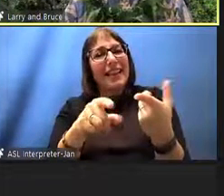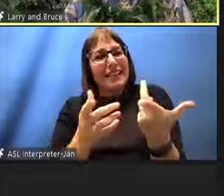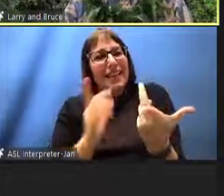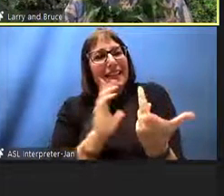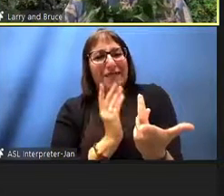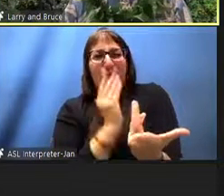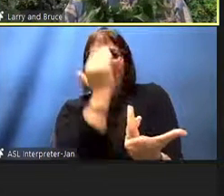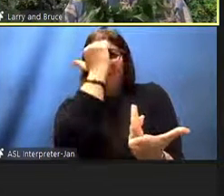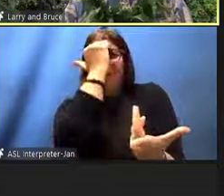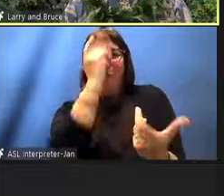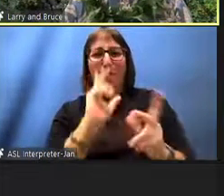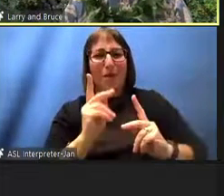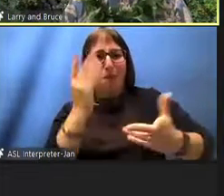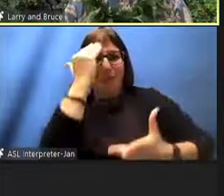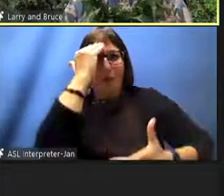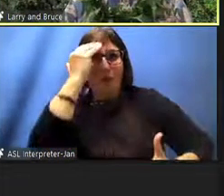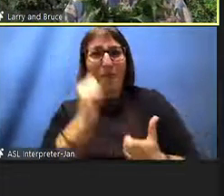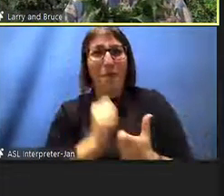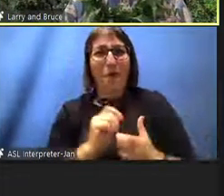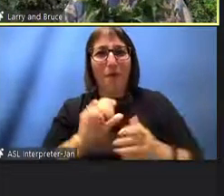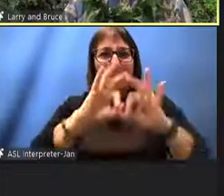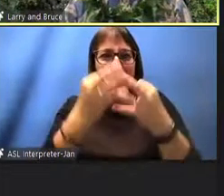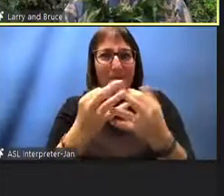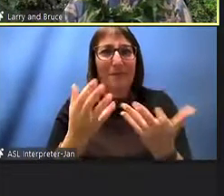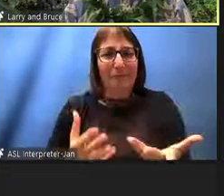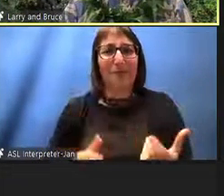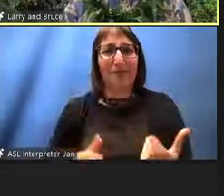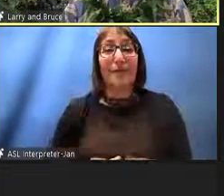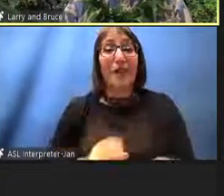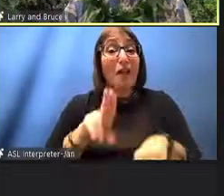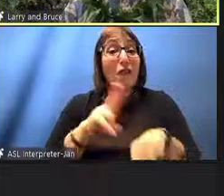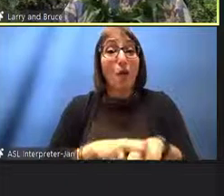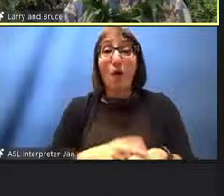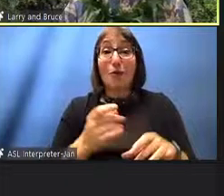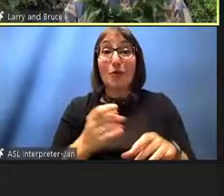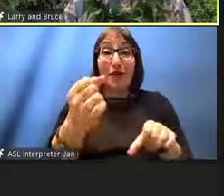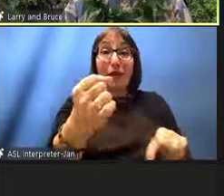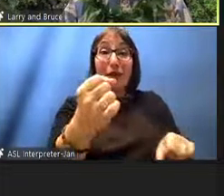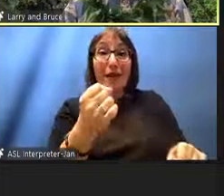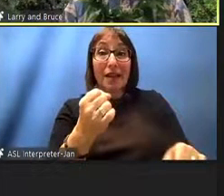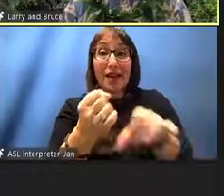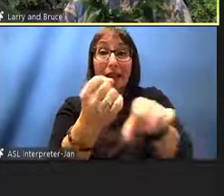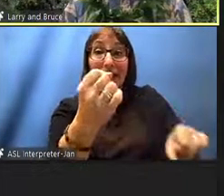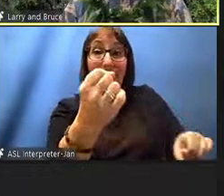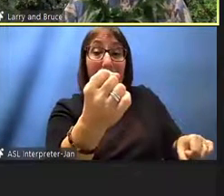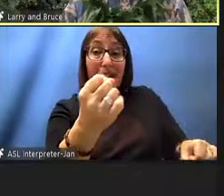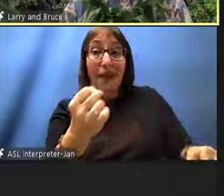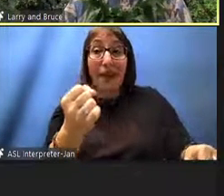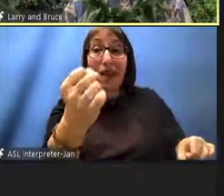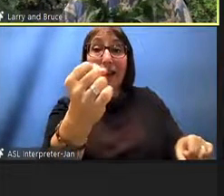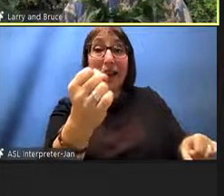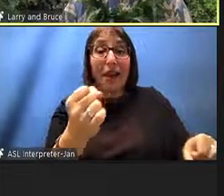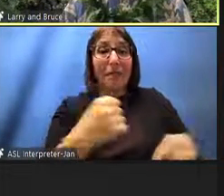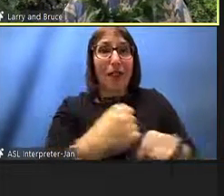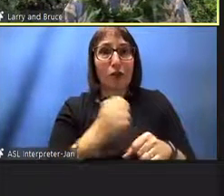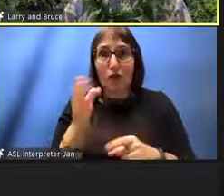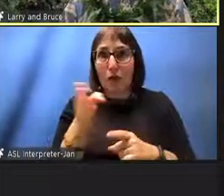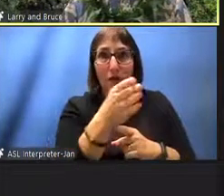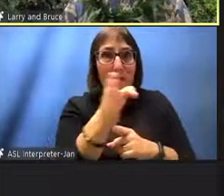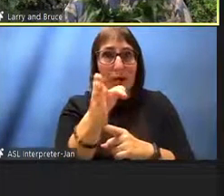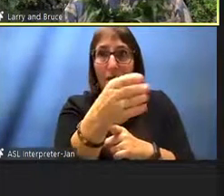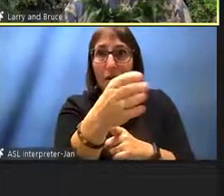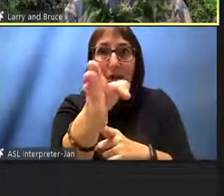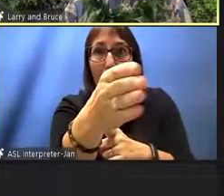and of course uh we need a steering paddle to keep us on course and that steering